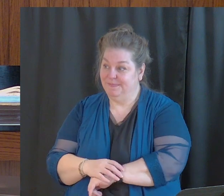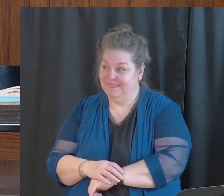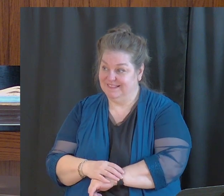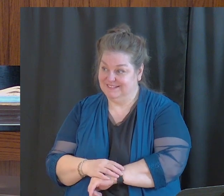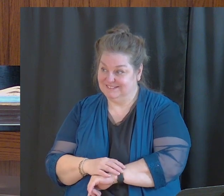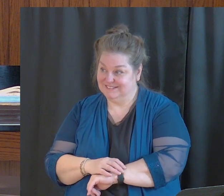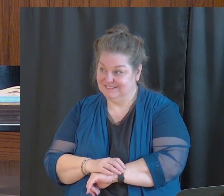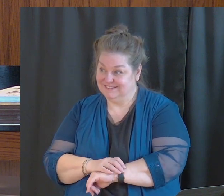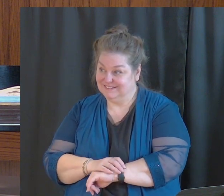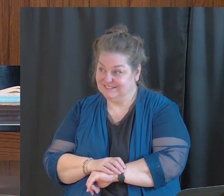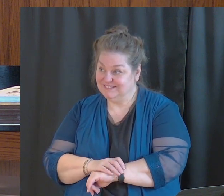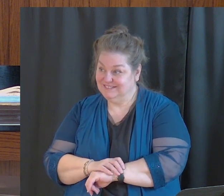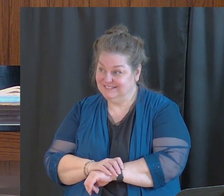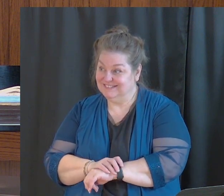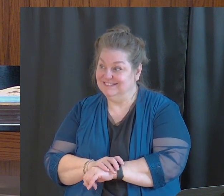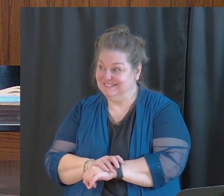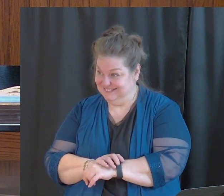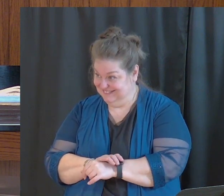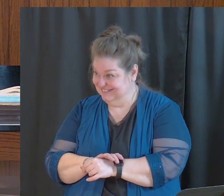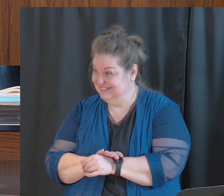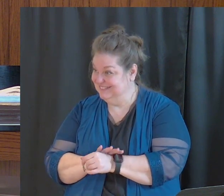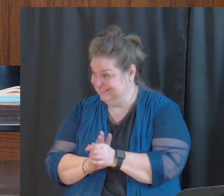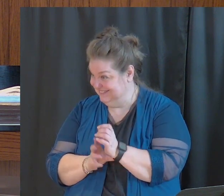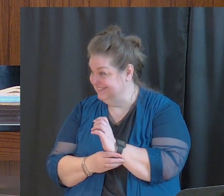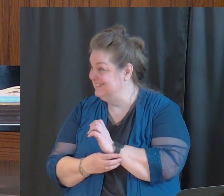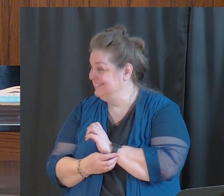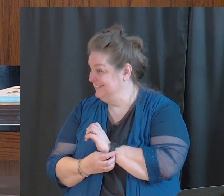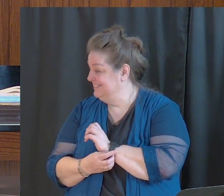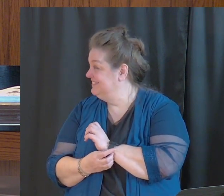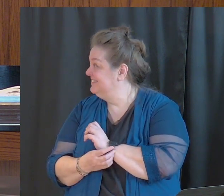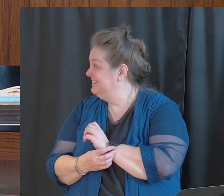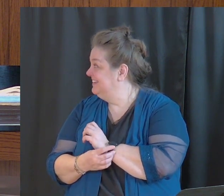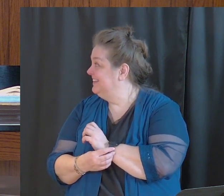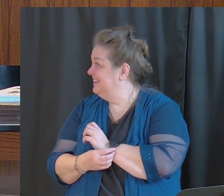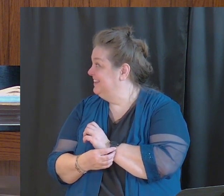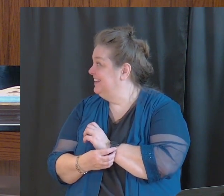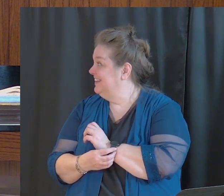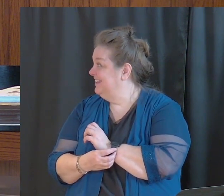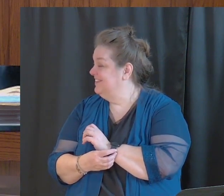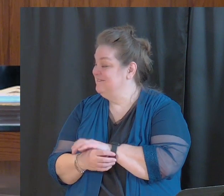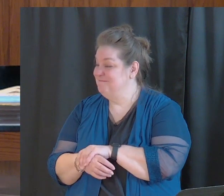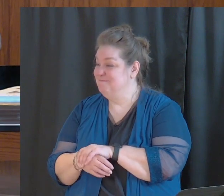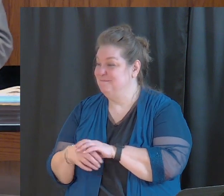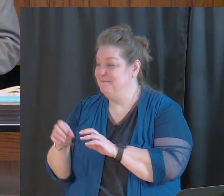The reason is because they aren't pushing really a story or pushing the agenda. They're just living.